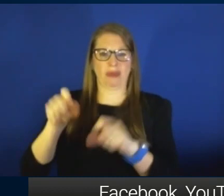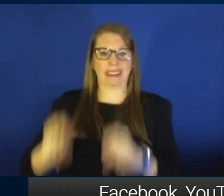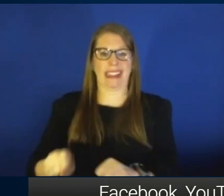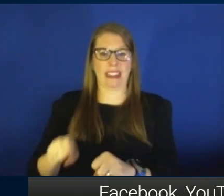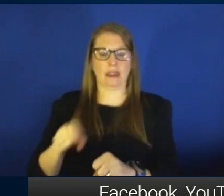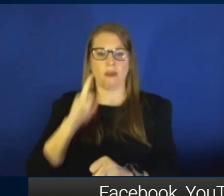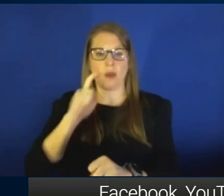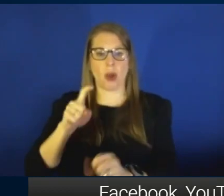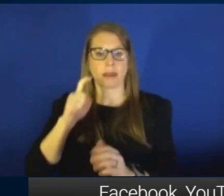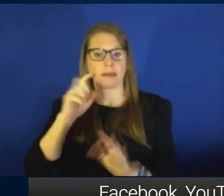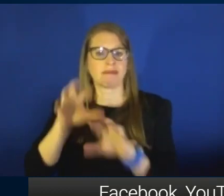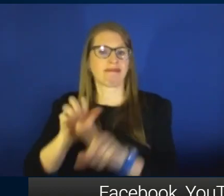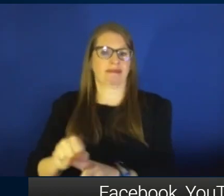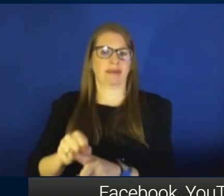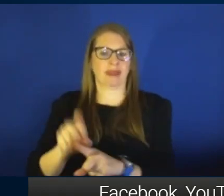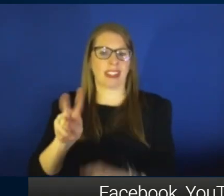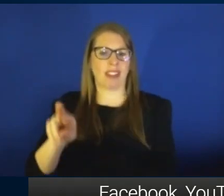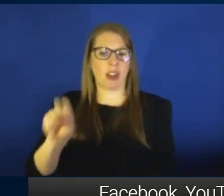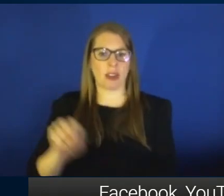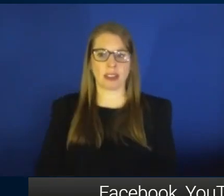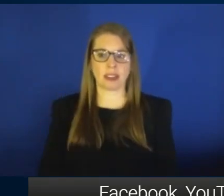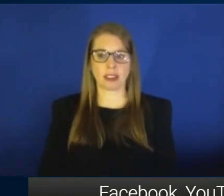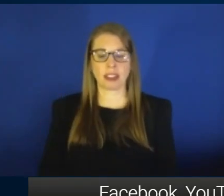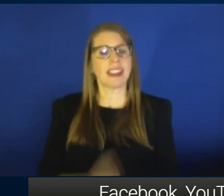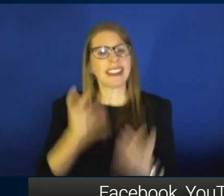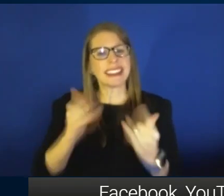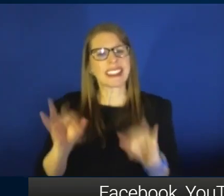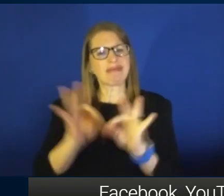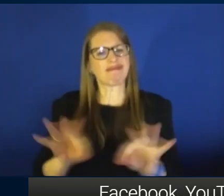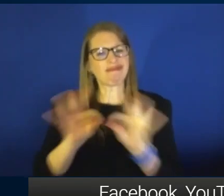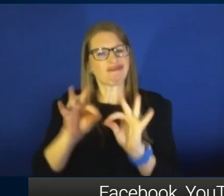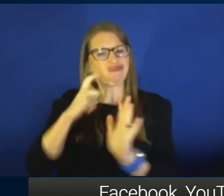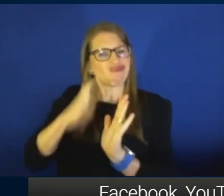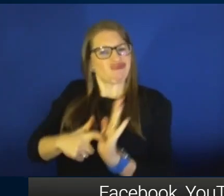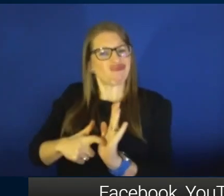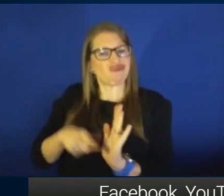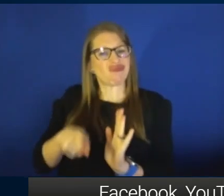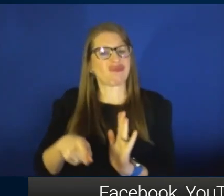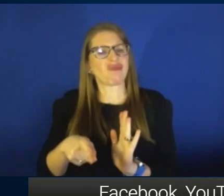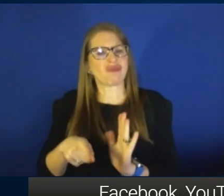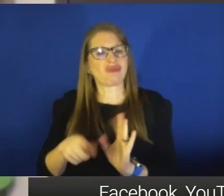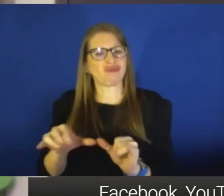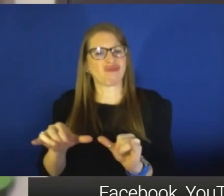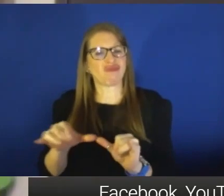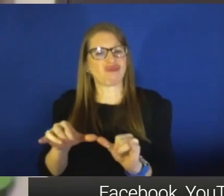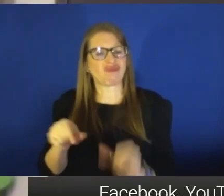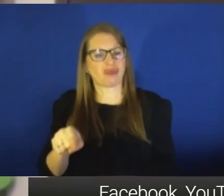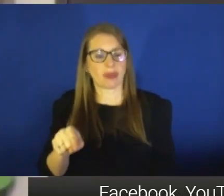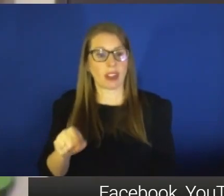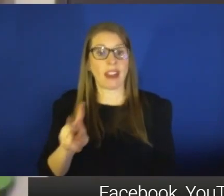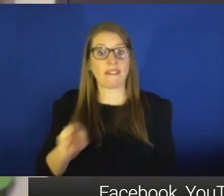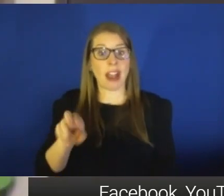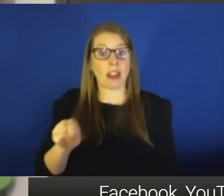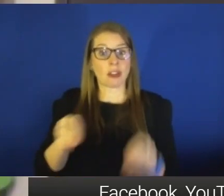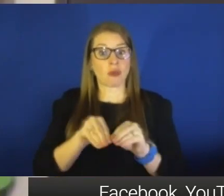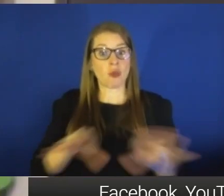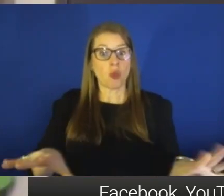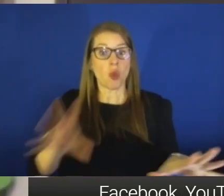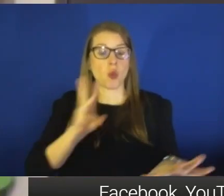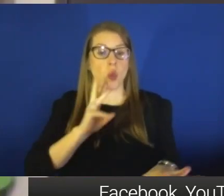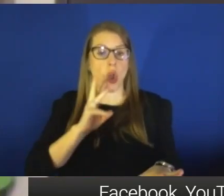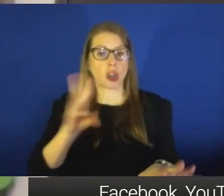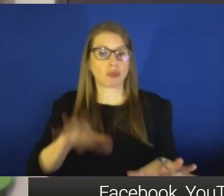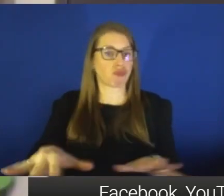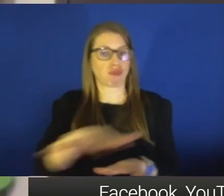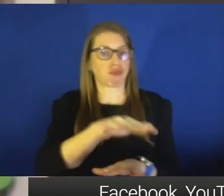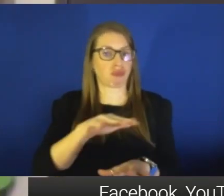Any thoughts on that? It's still a valuable indicator. It just so happens that once the virus spreads through the wastewater, it